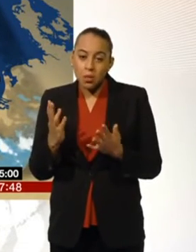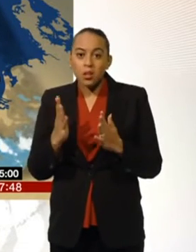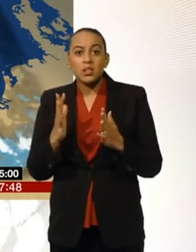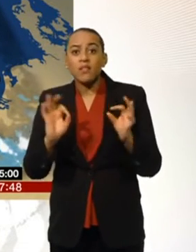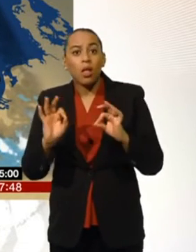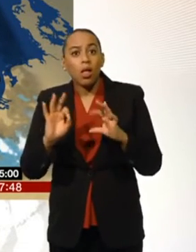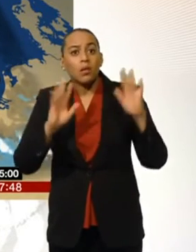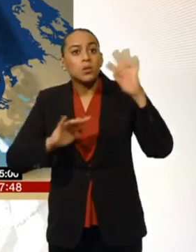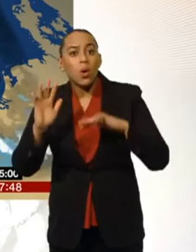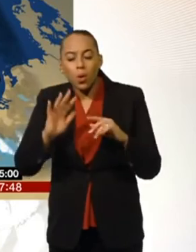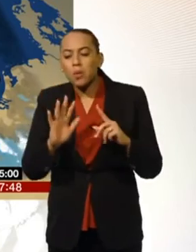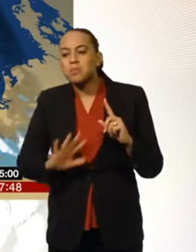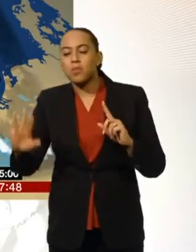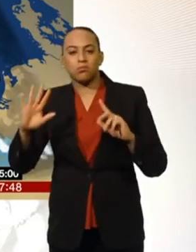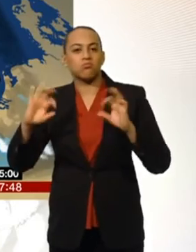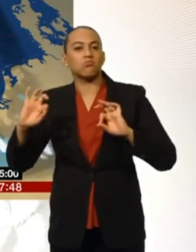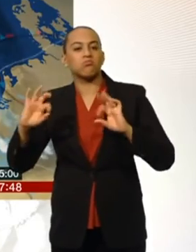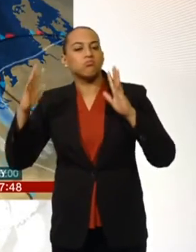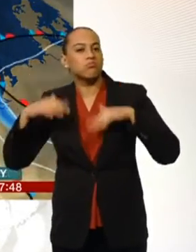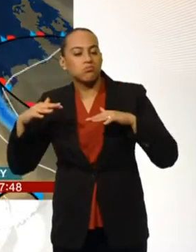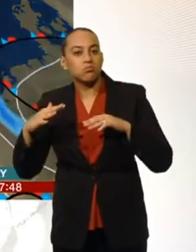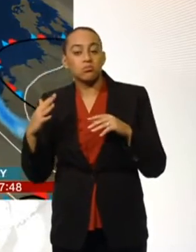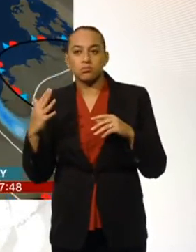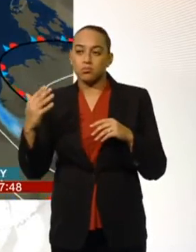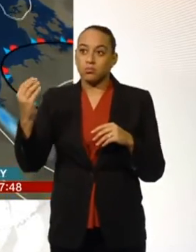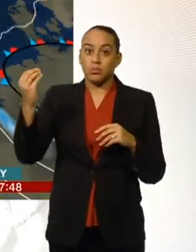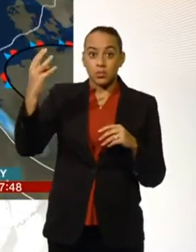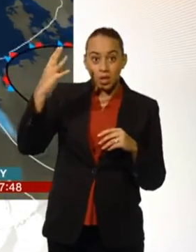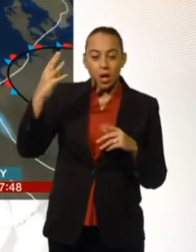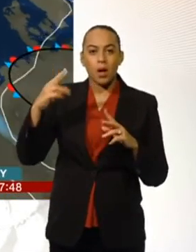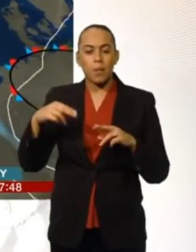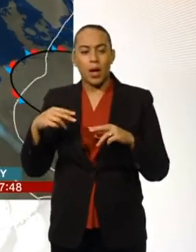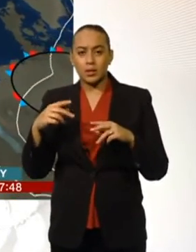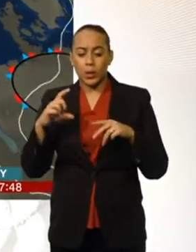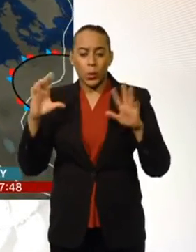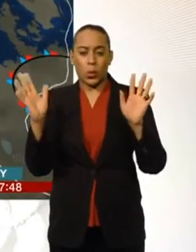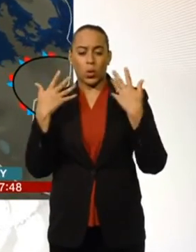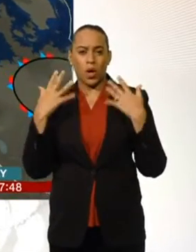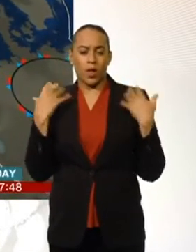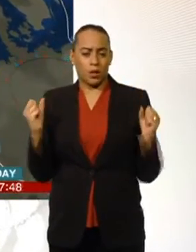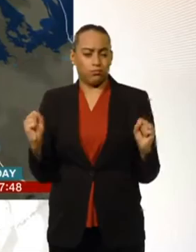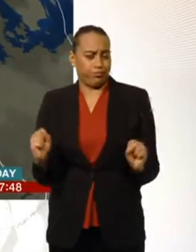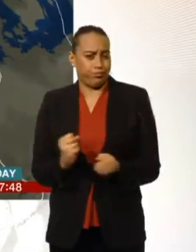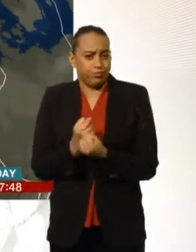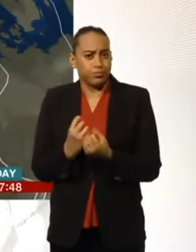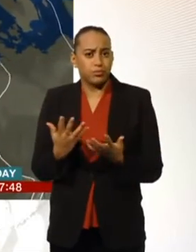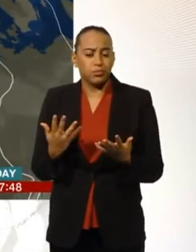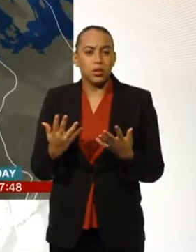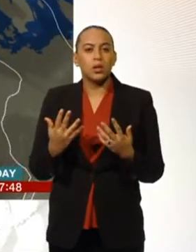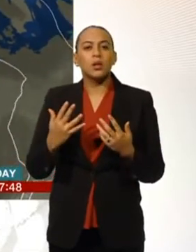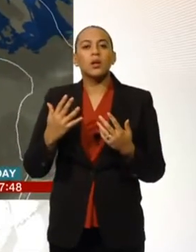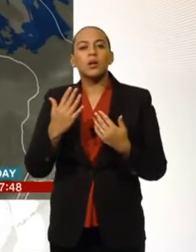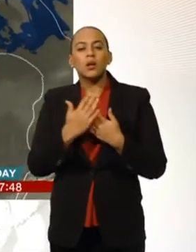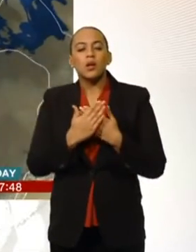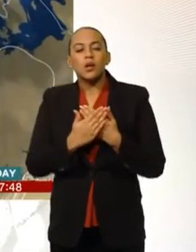with some good sunny spells. The wind not as strong as today, but still feeling rather raw out there in the breeze that we do have. The breeze eases down Friday night